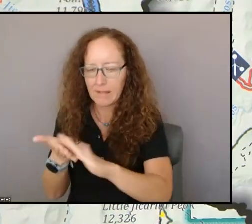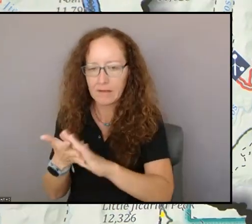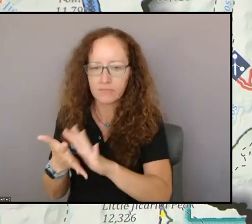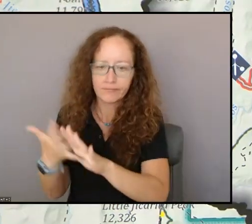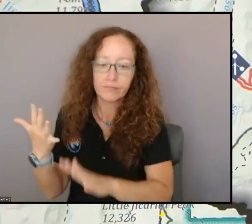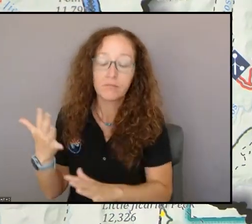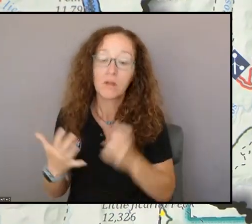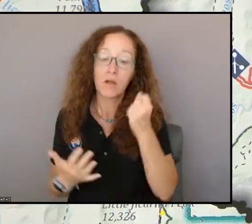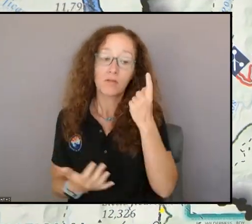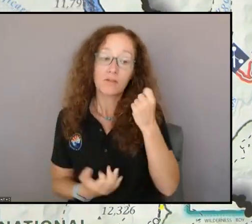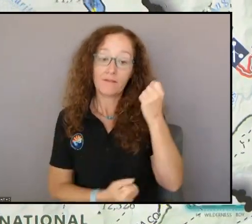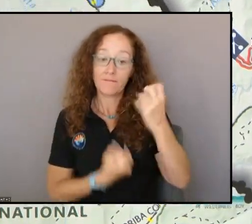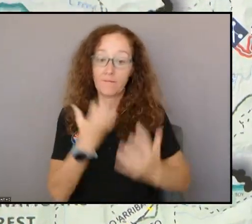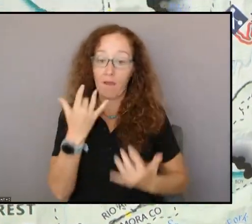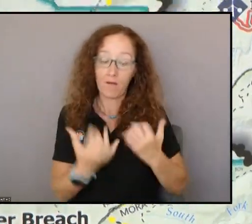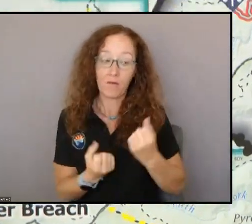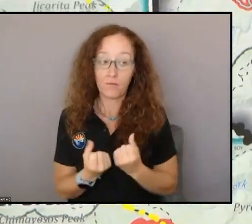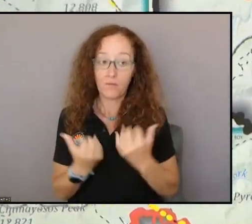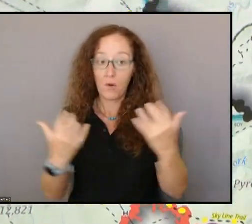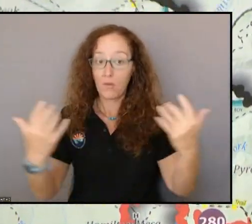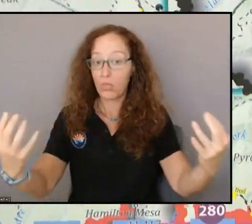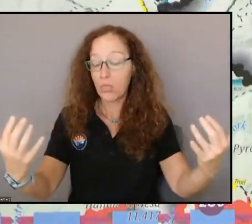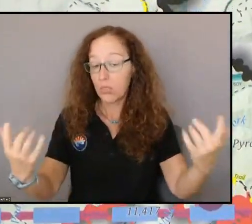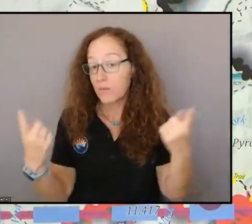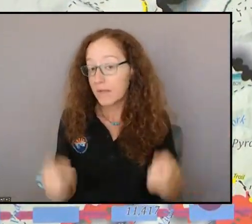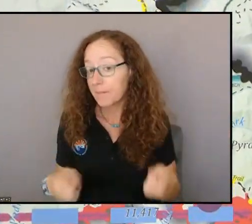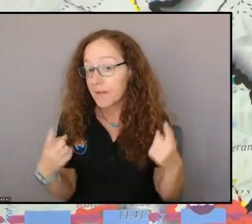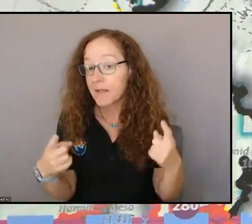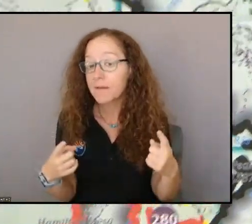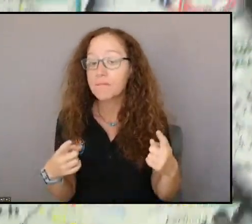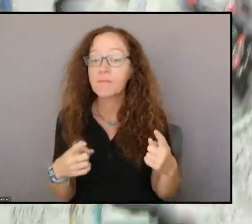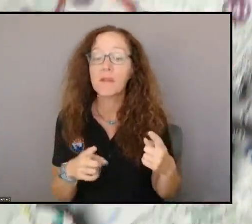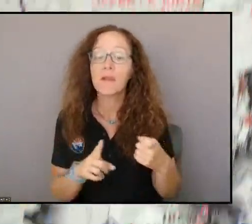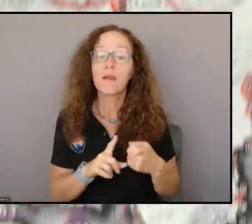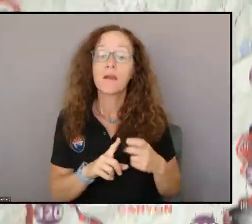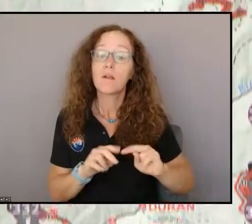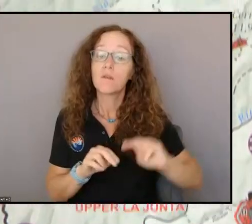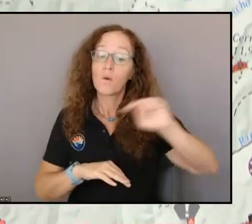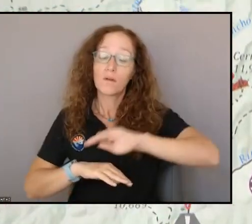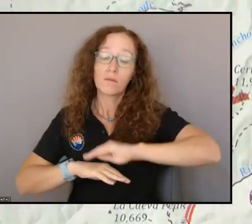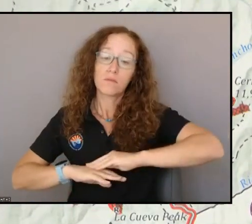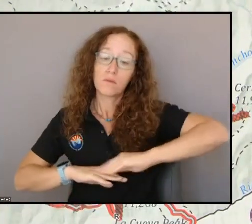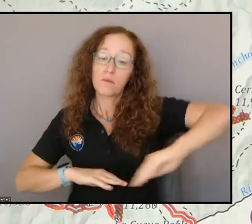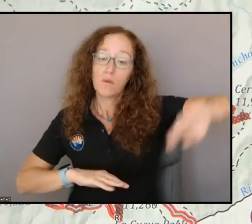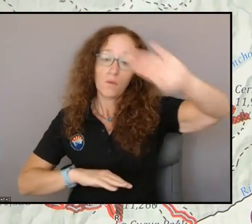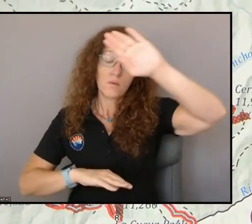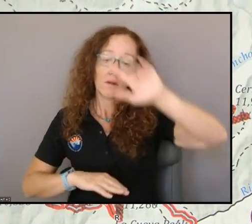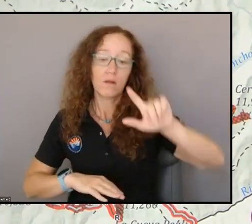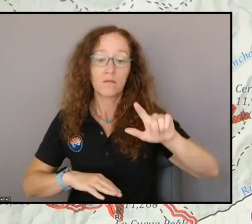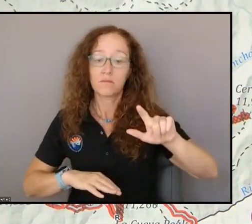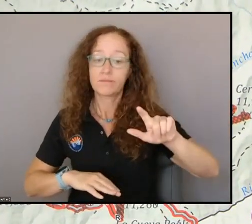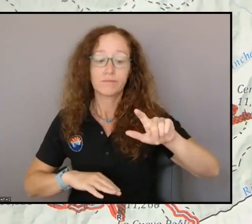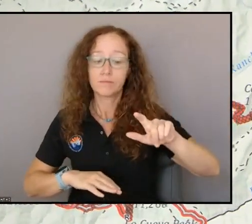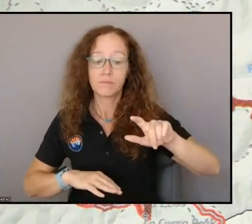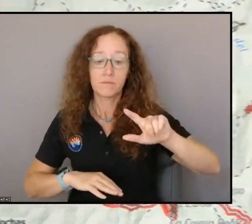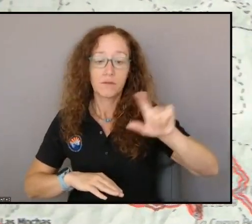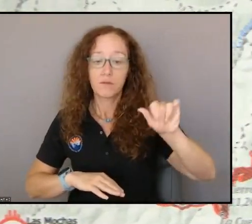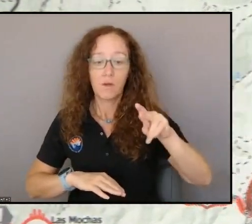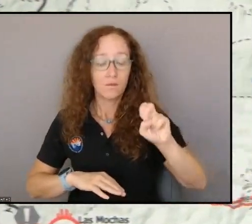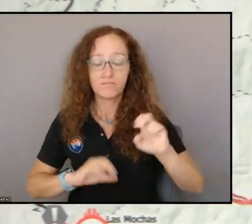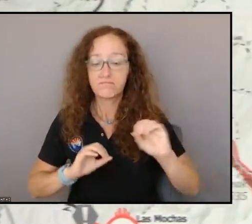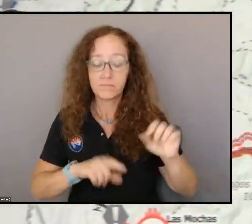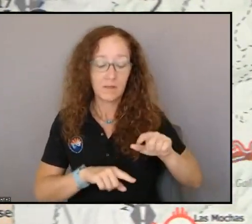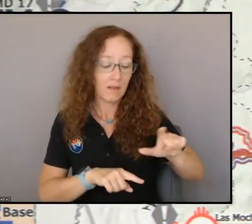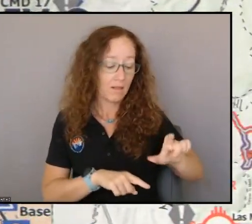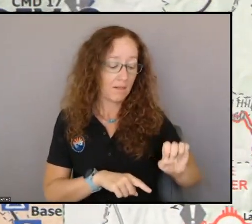which which which goes from the Ladue area all the way toward Guadalupe Pizza and then to the east towards